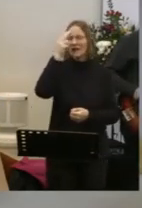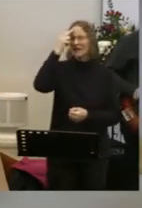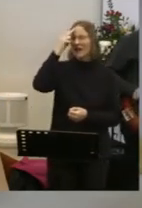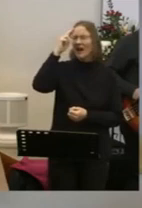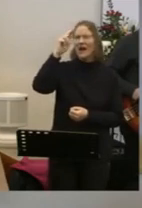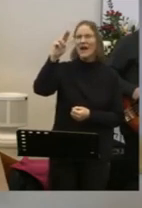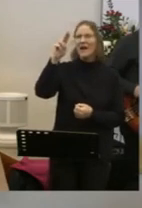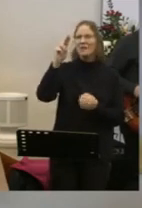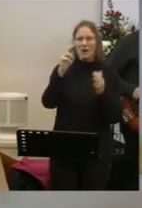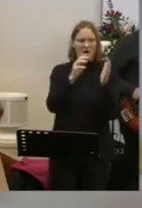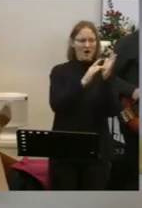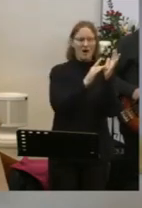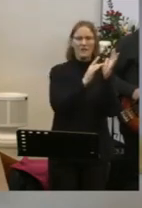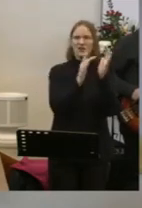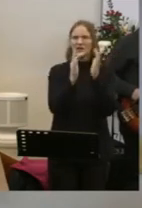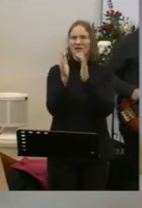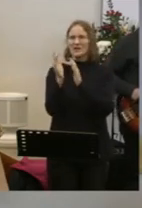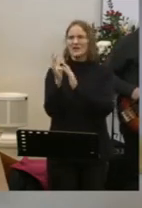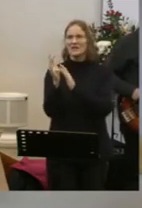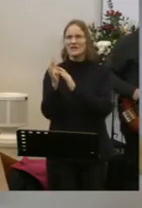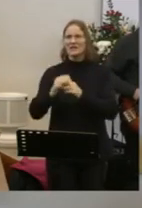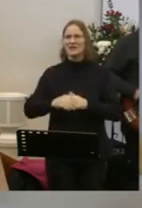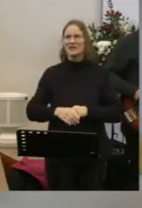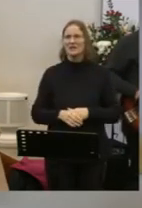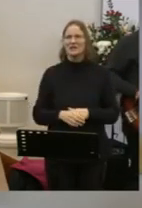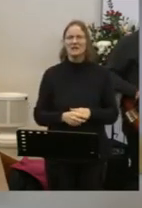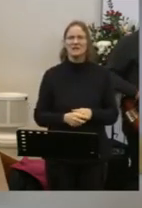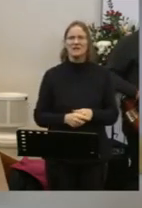The name of Jesus